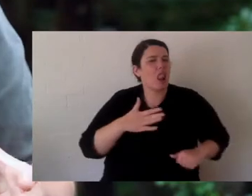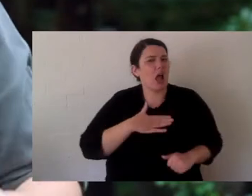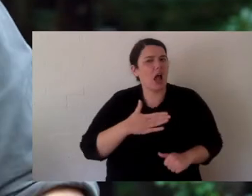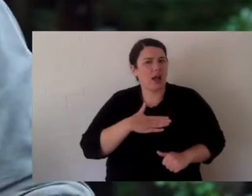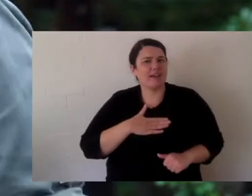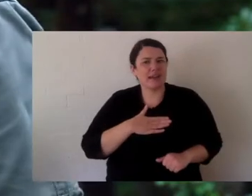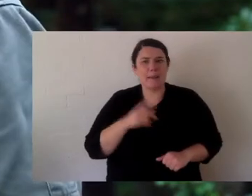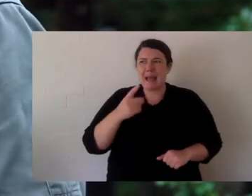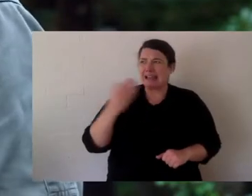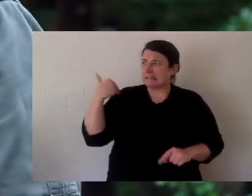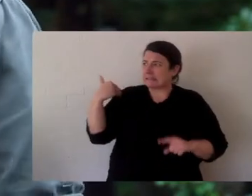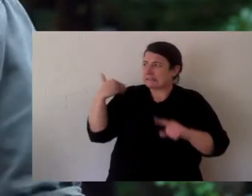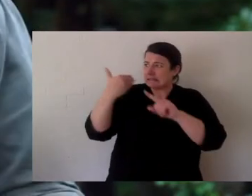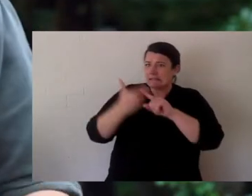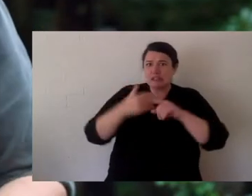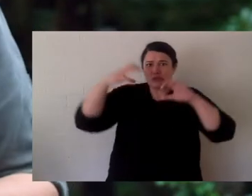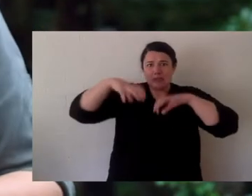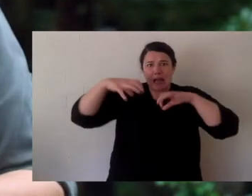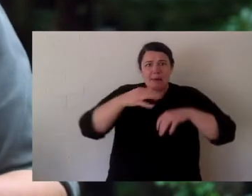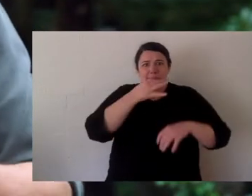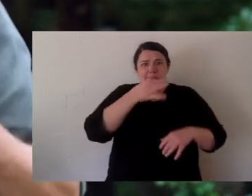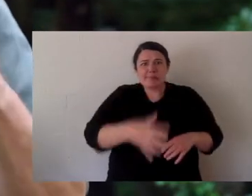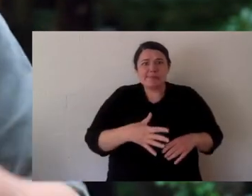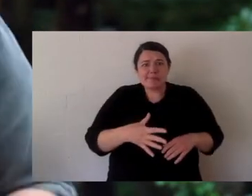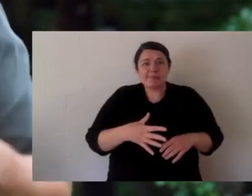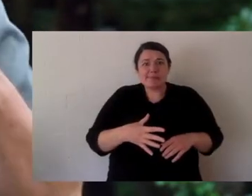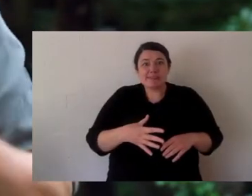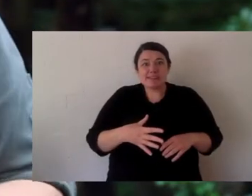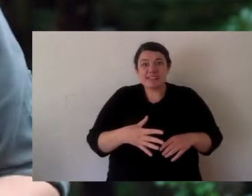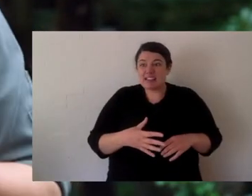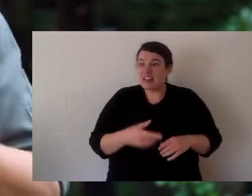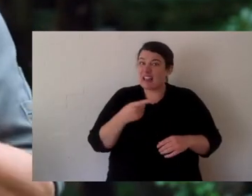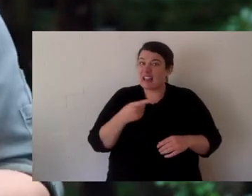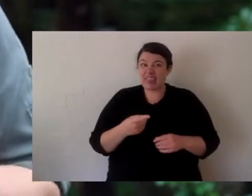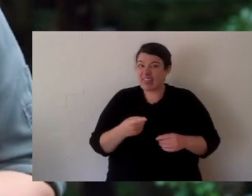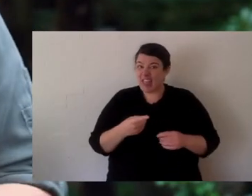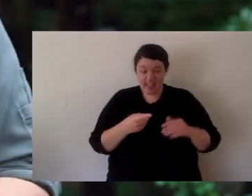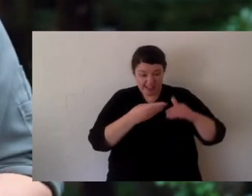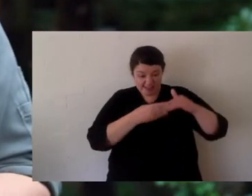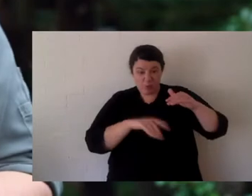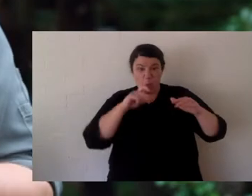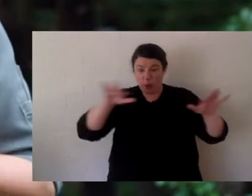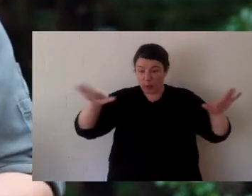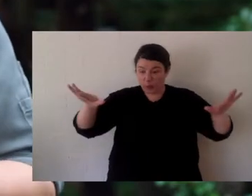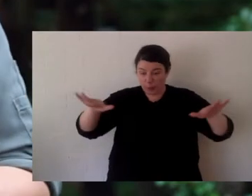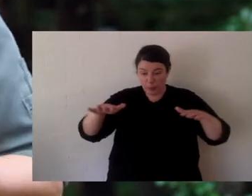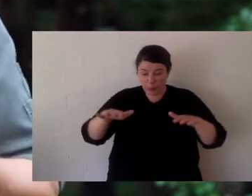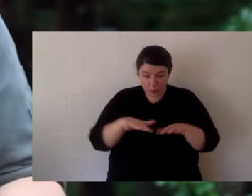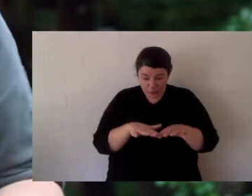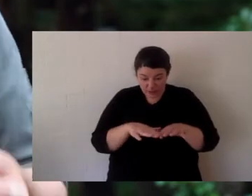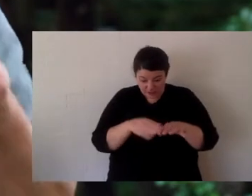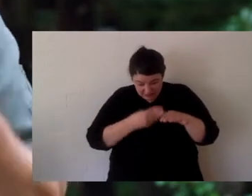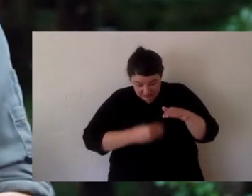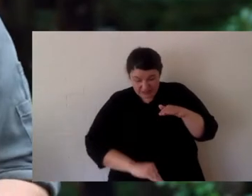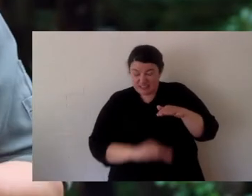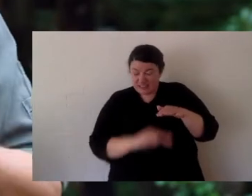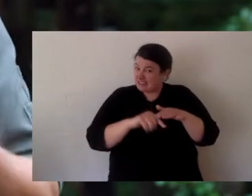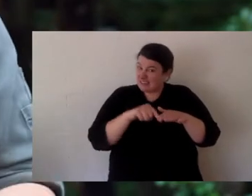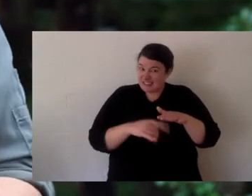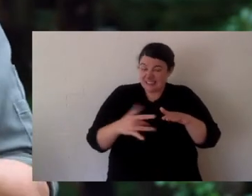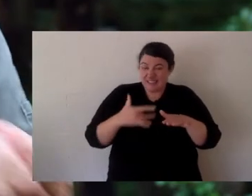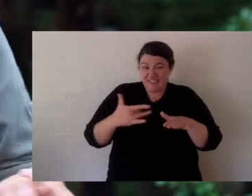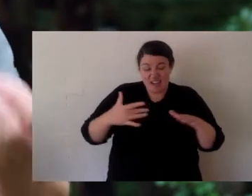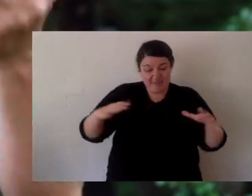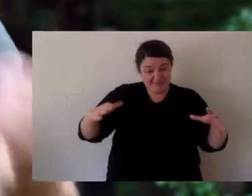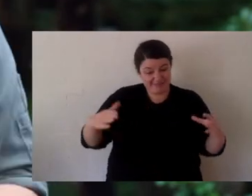and in the enormous drought that we just had, the only places you could find turtles were in these big rocky holes. That was their